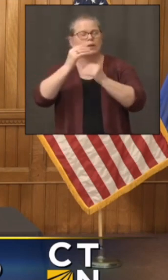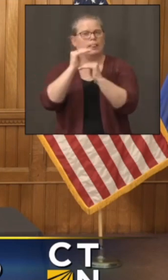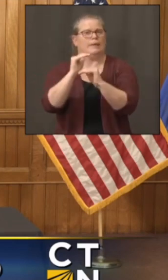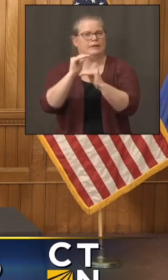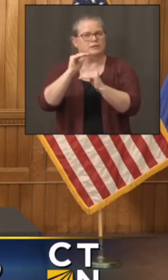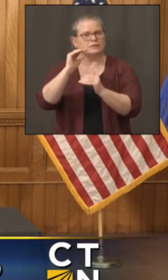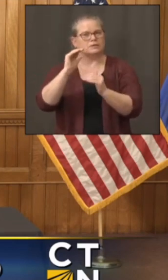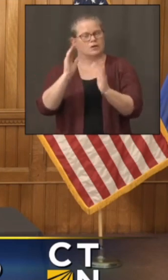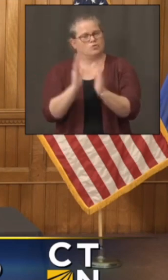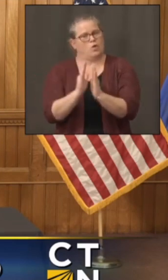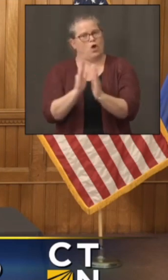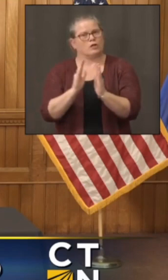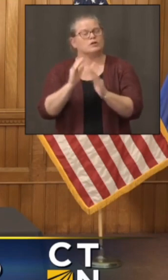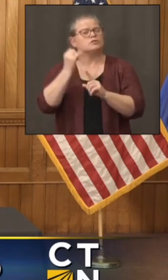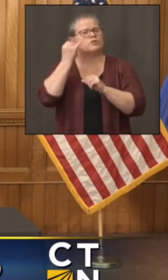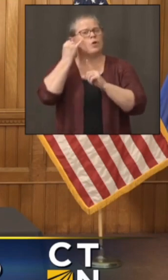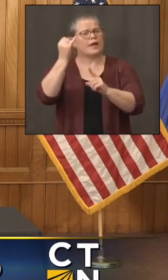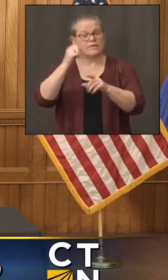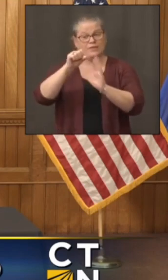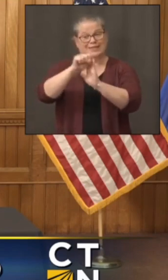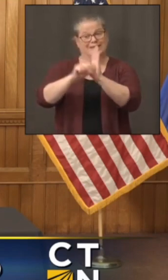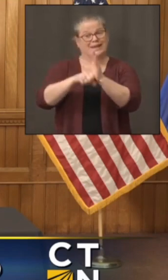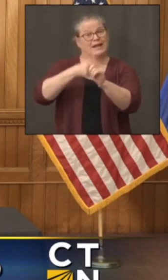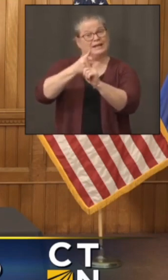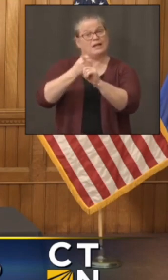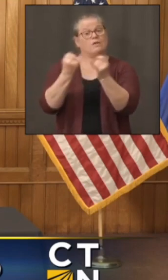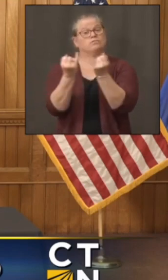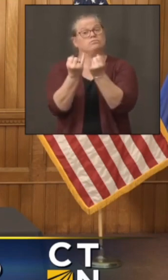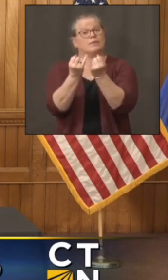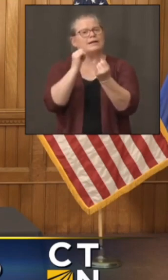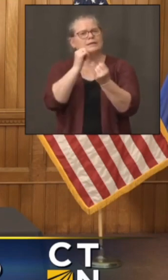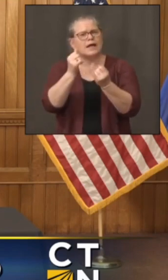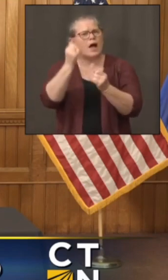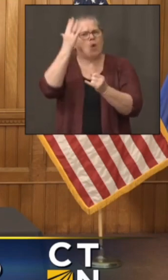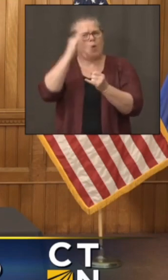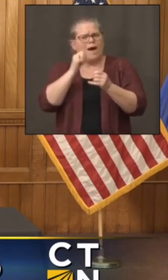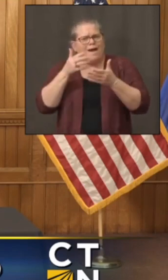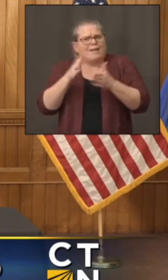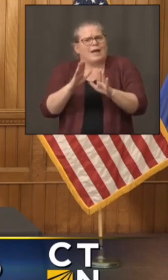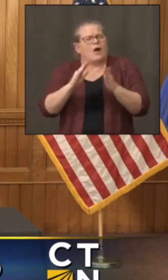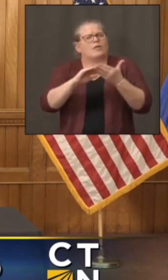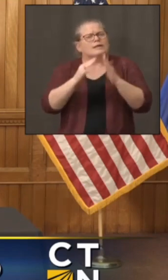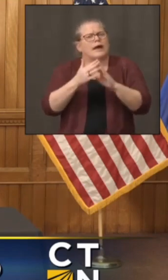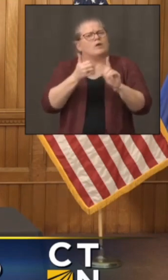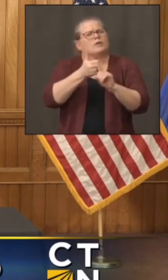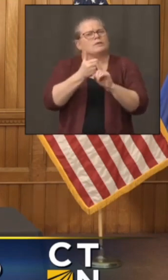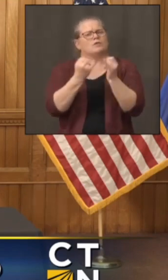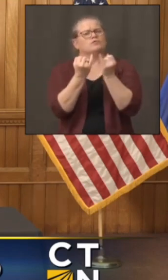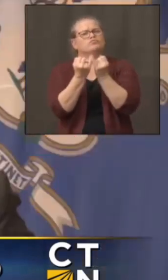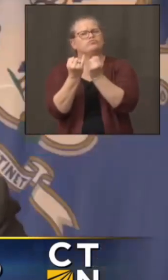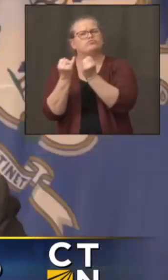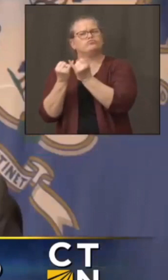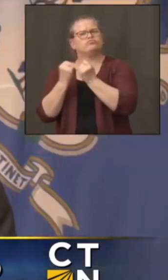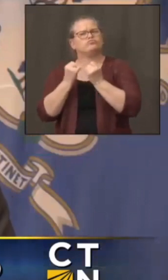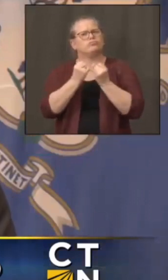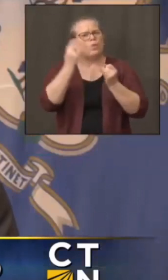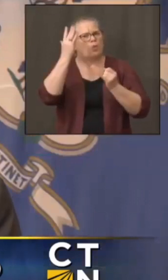state isn't an island, can you explain the logic behind treating individual towns as islands? Yeah, Emily.